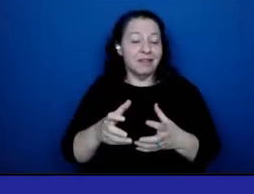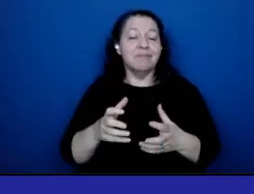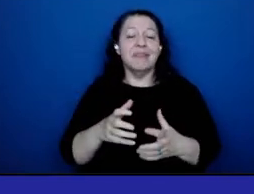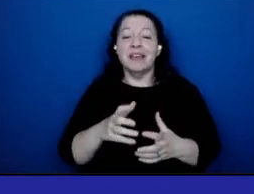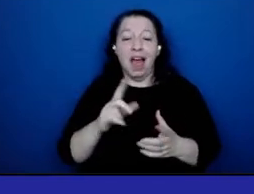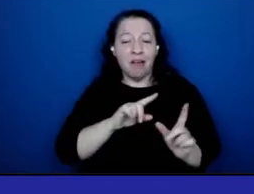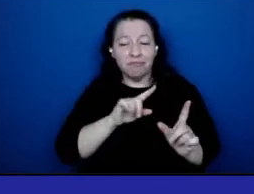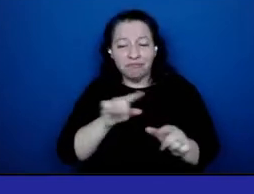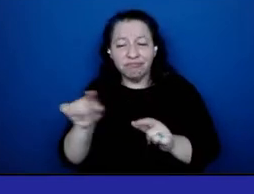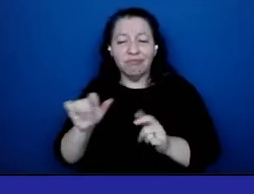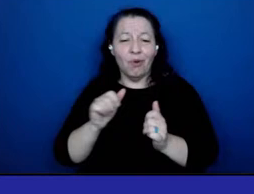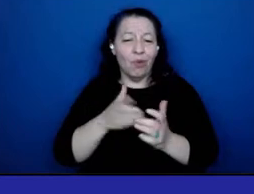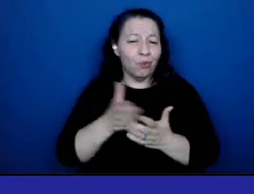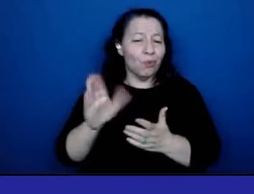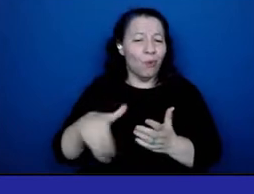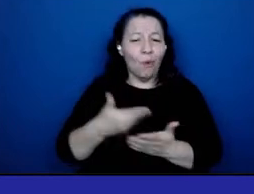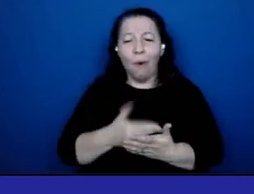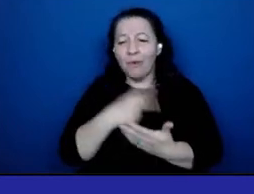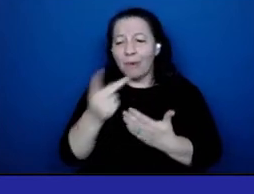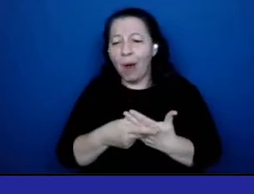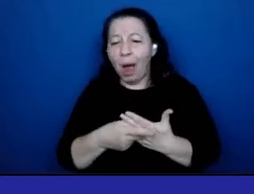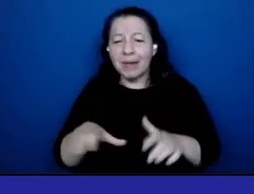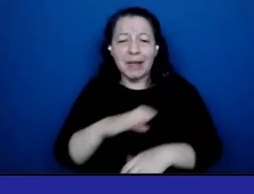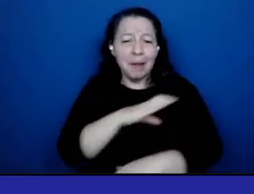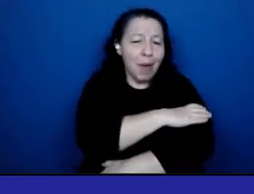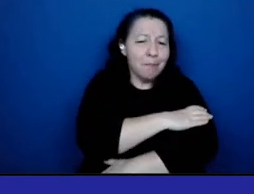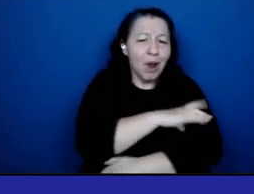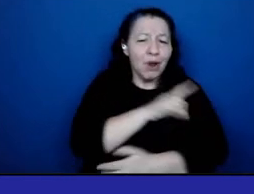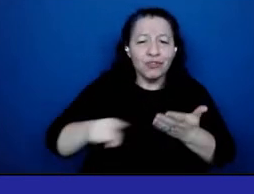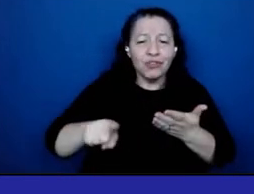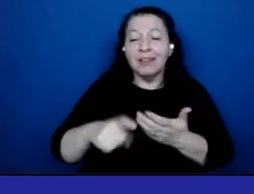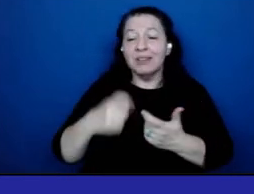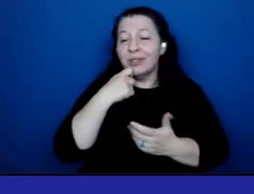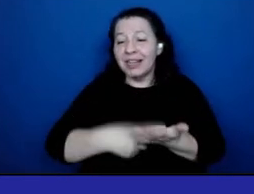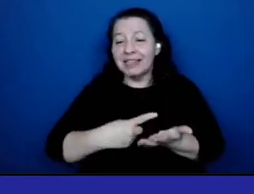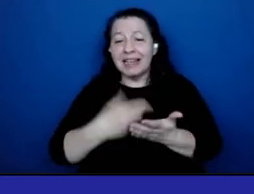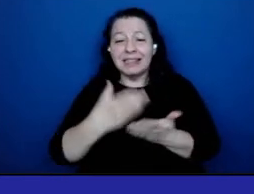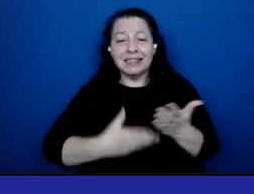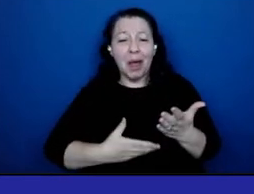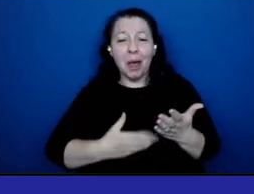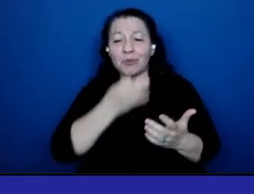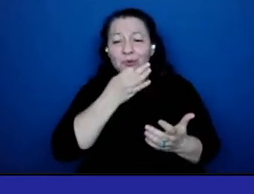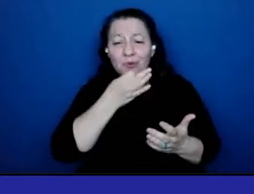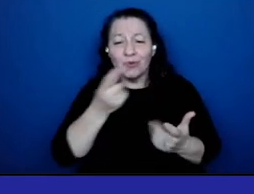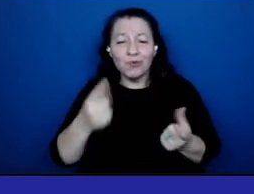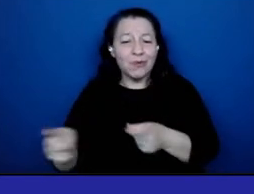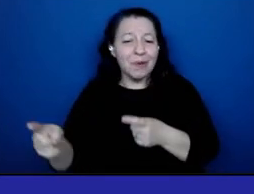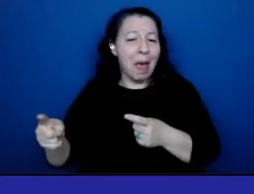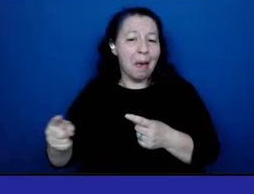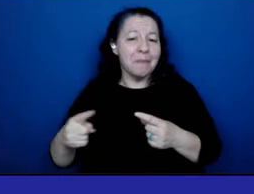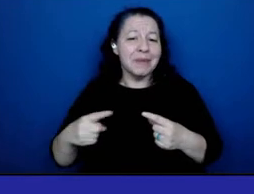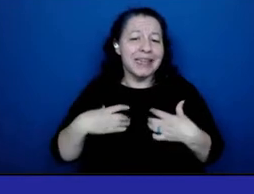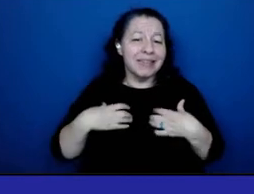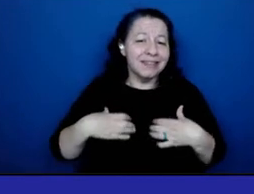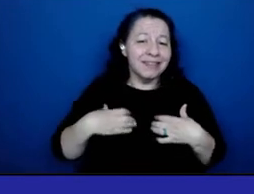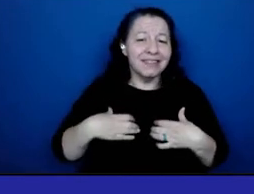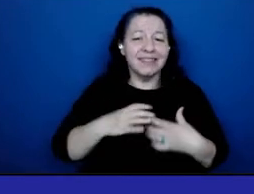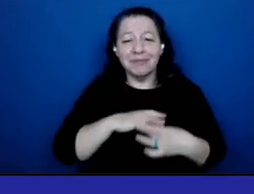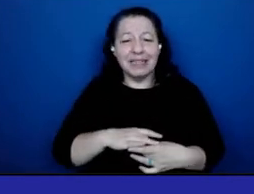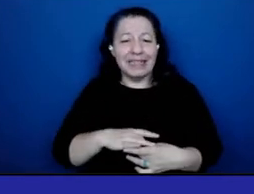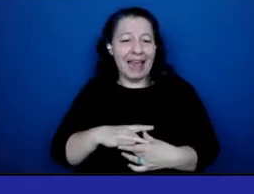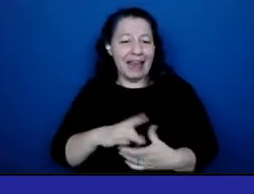blood pressure checks. And we just talked about some upcoming pulmonology things that we're going to do together. So I just want to say